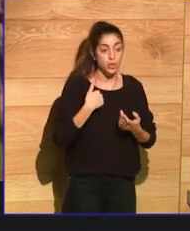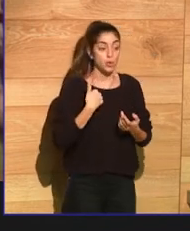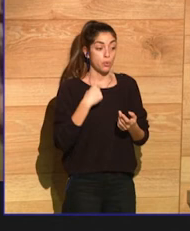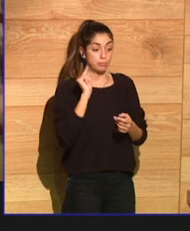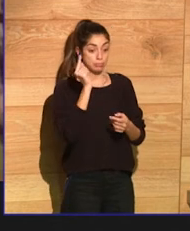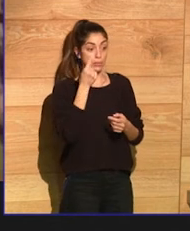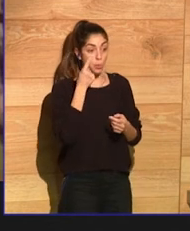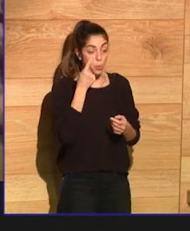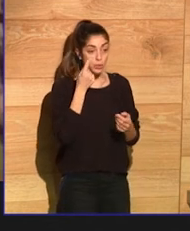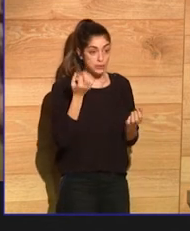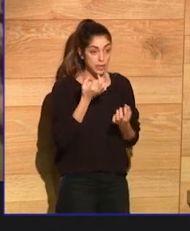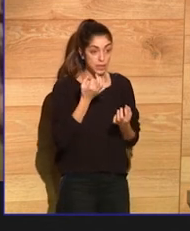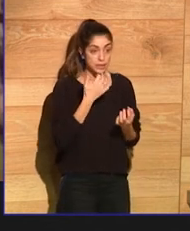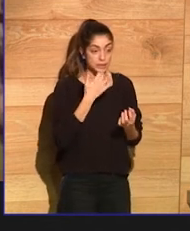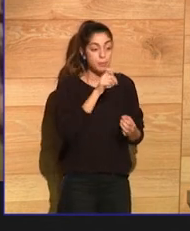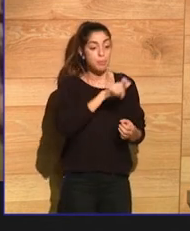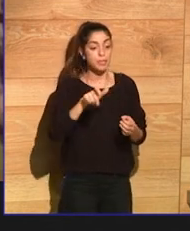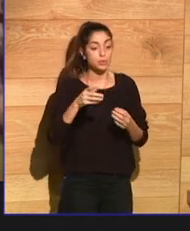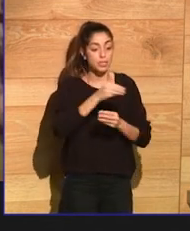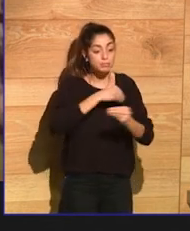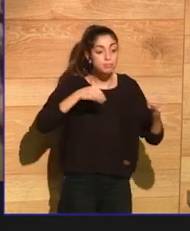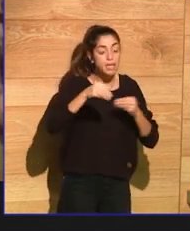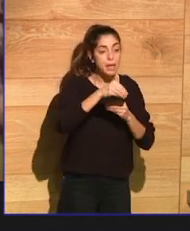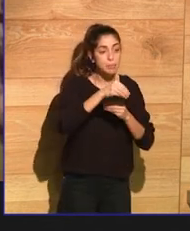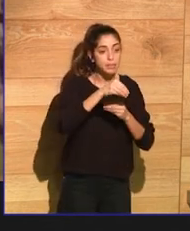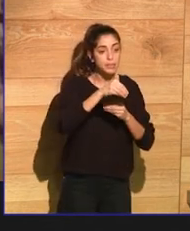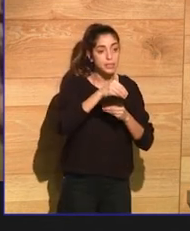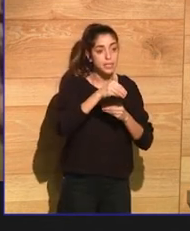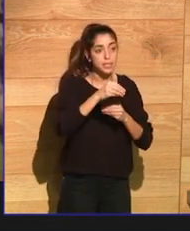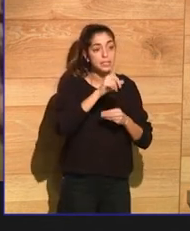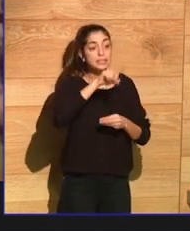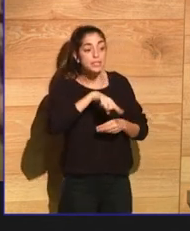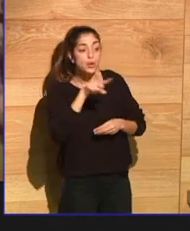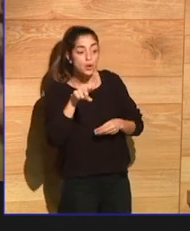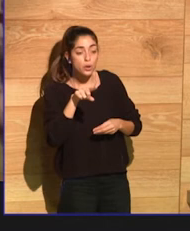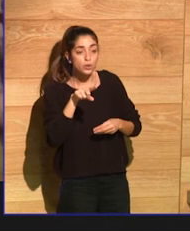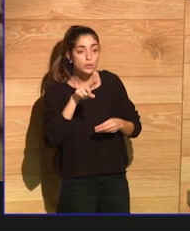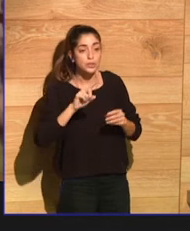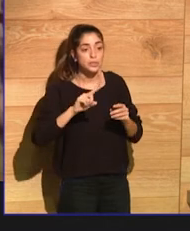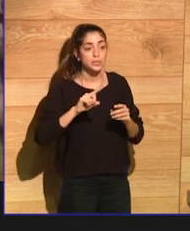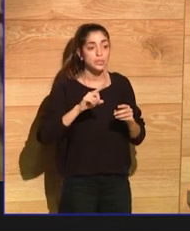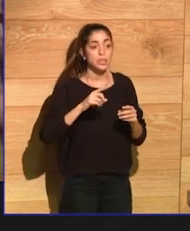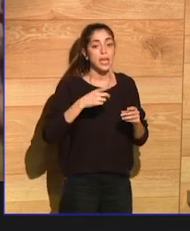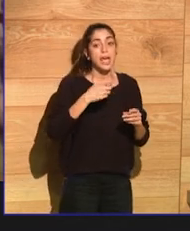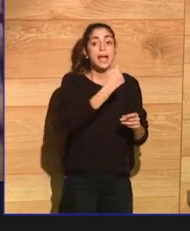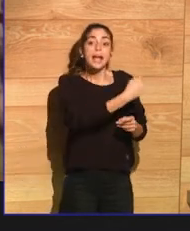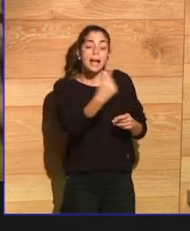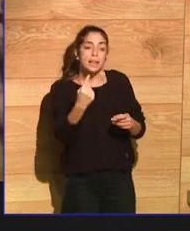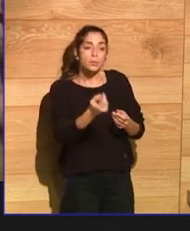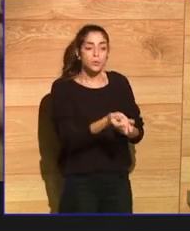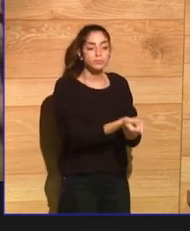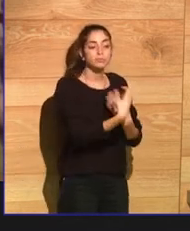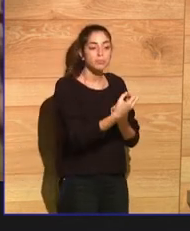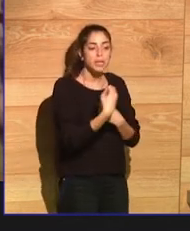And if it does, then people immediately start to talk about their own version of that event in their lives. And that's how I